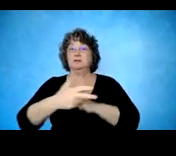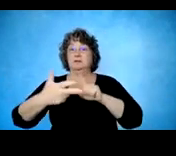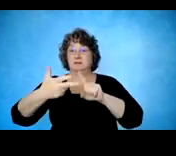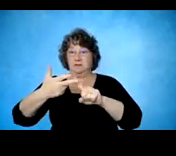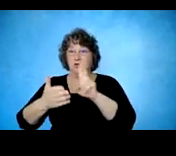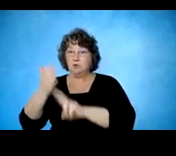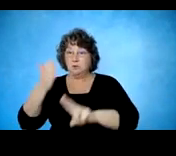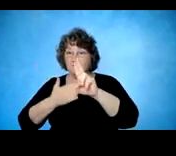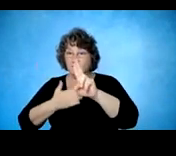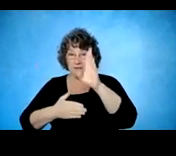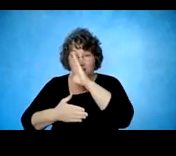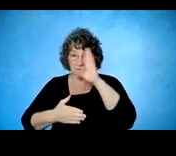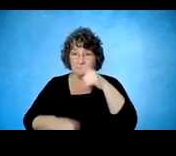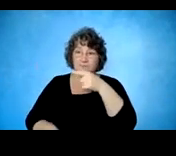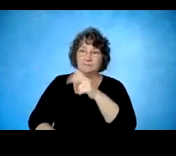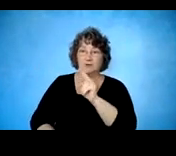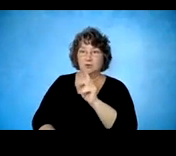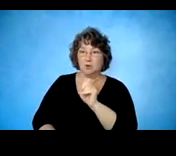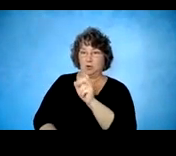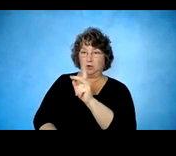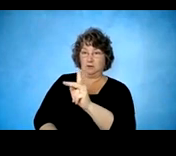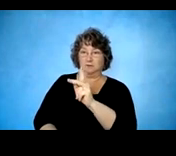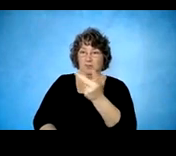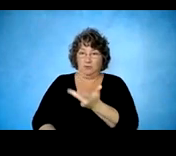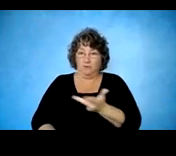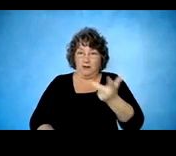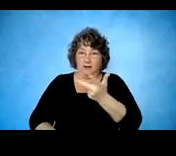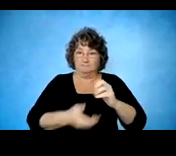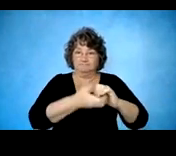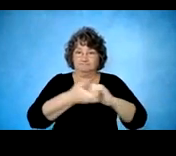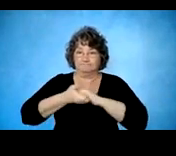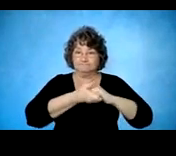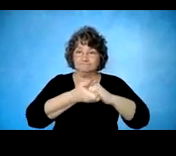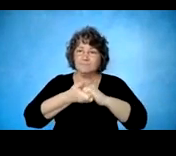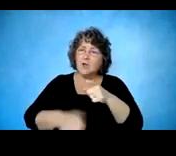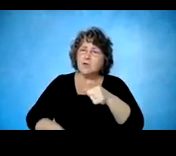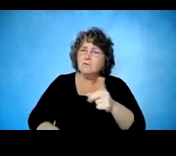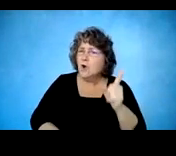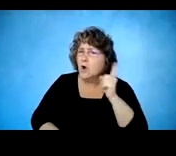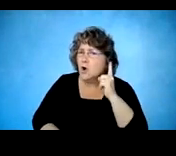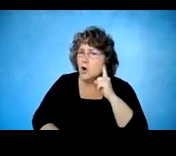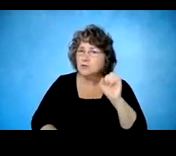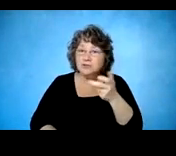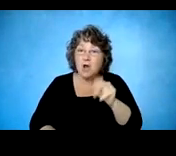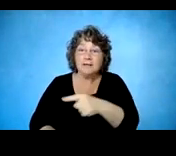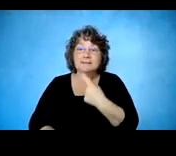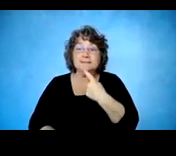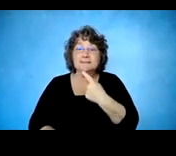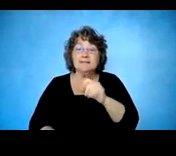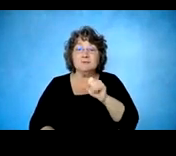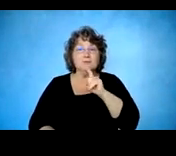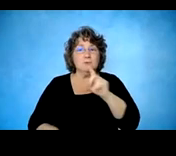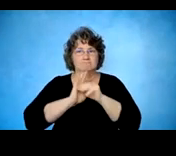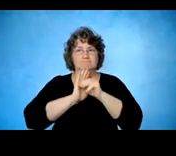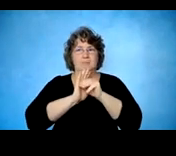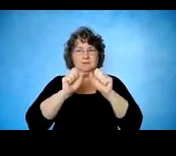And you may have heard John say, this is a model system of spinal cord injury